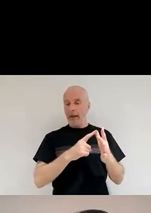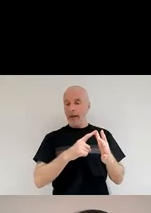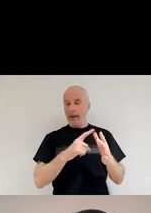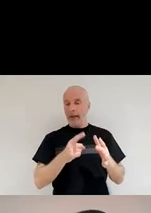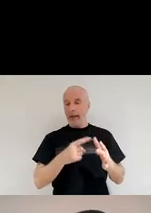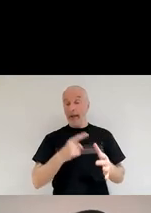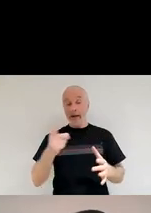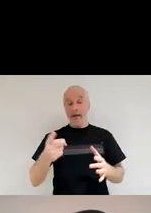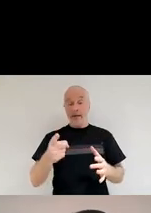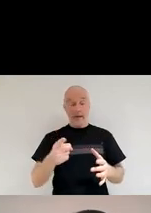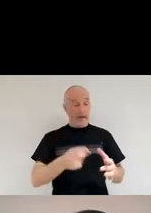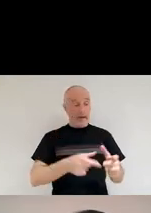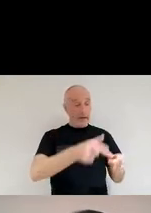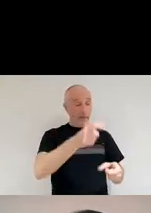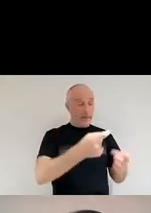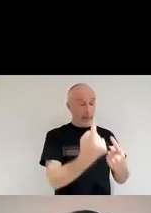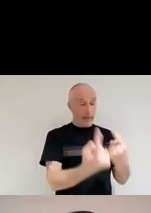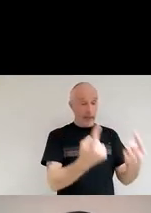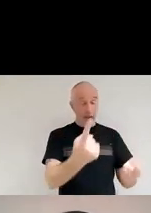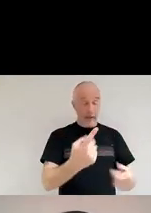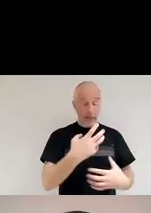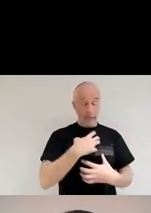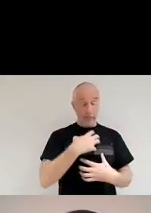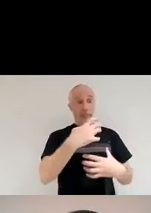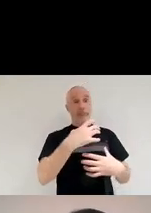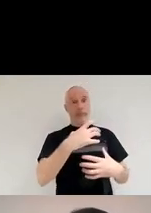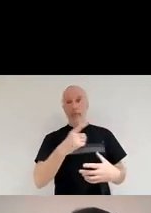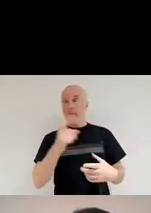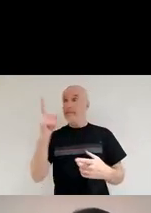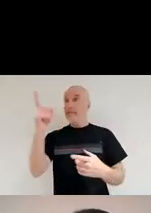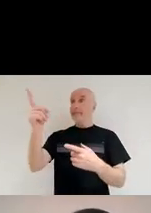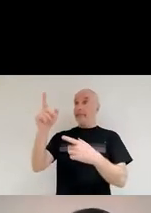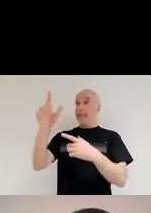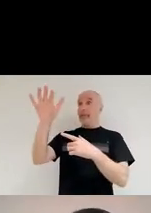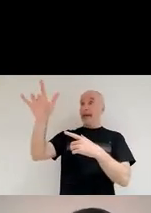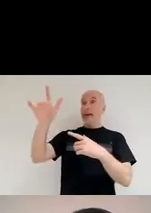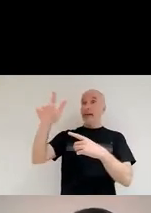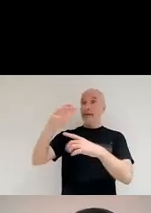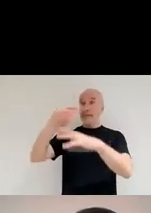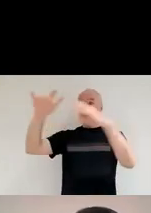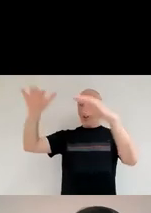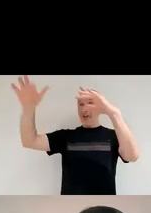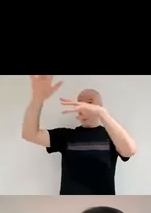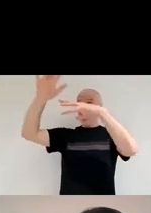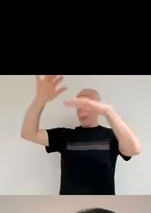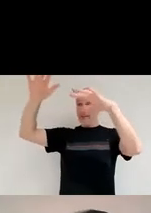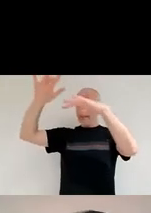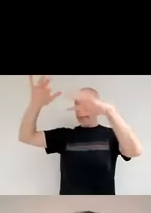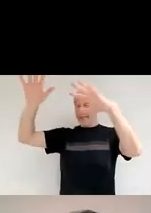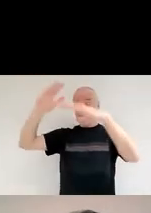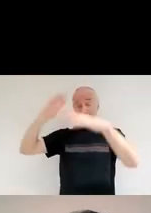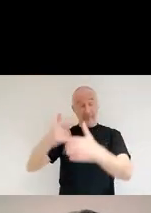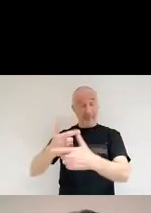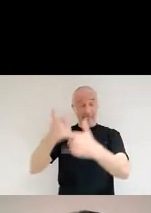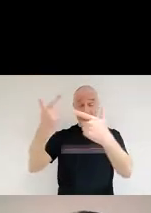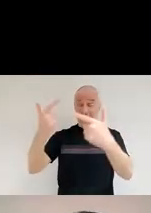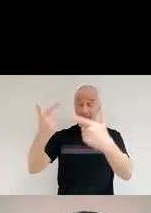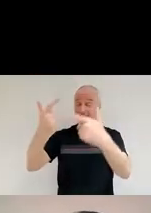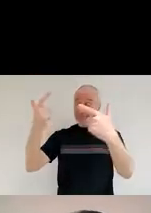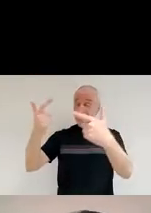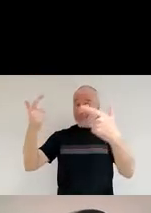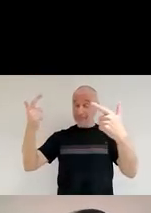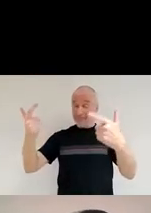we found dust. And we not only found dust, we found a lot of dust. We found the equivalent of a whole